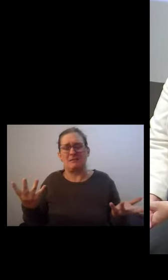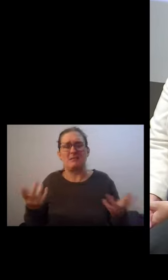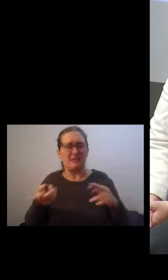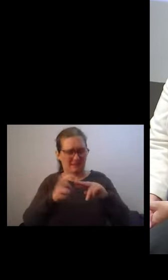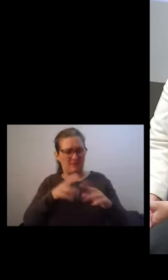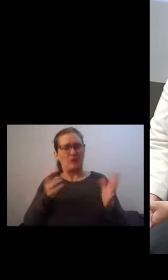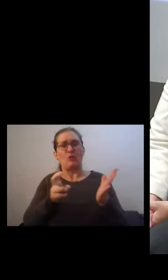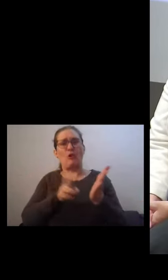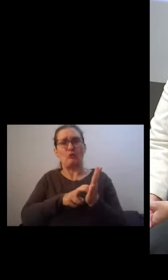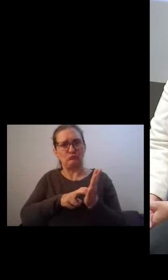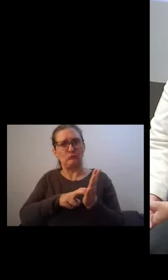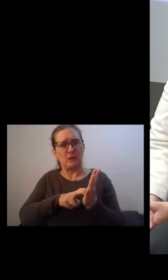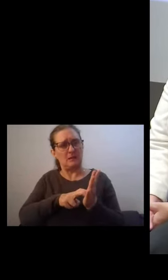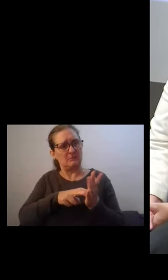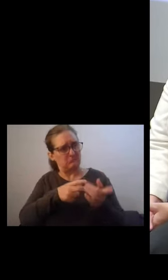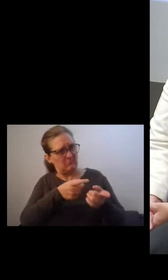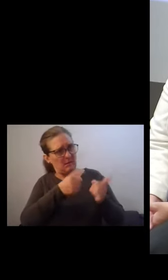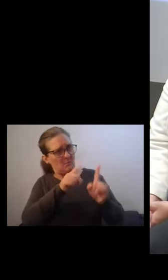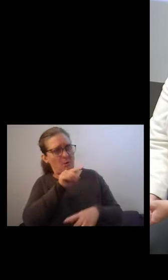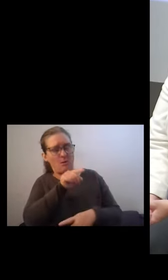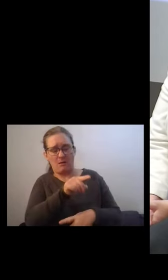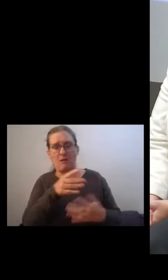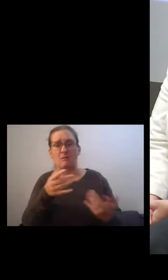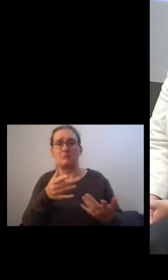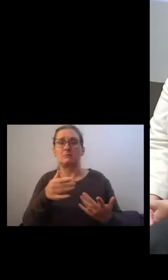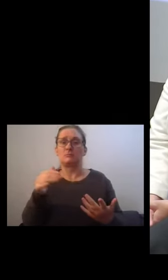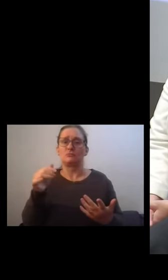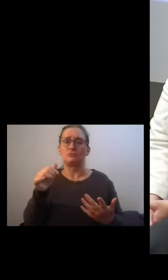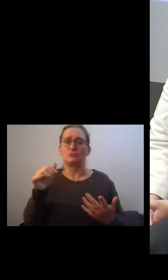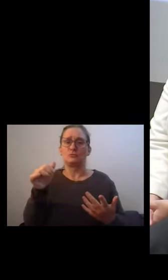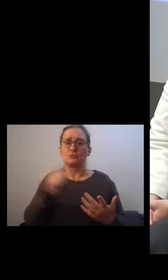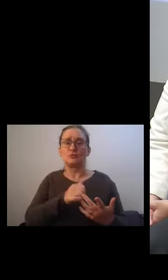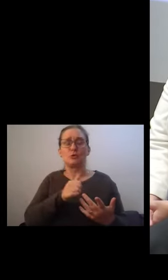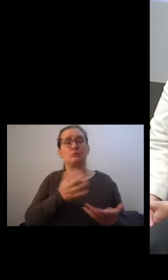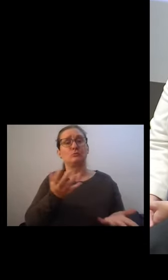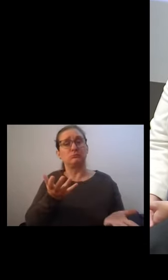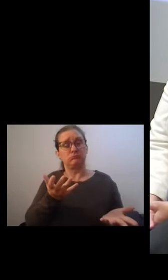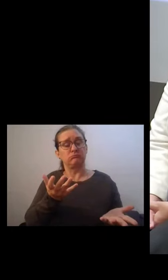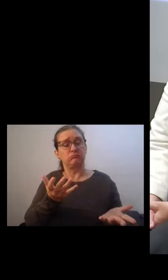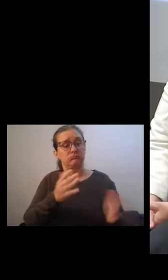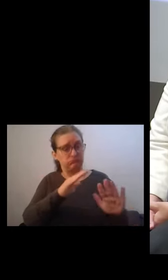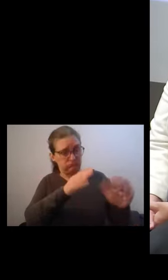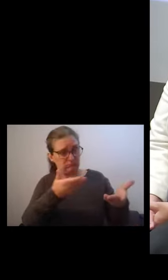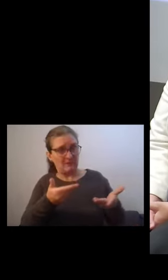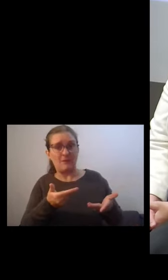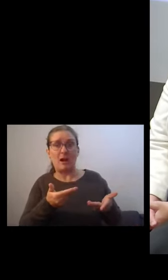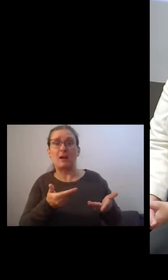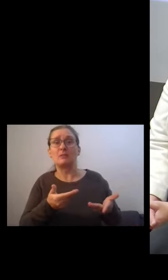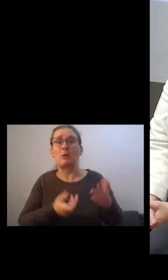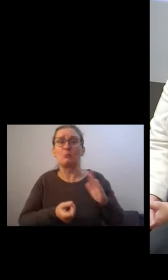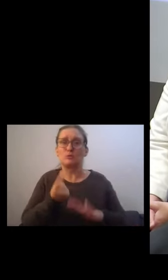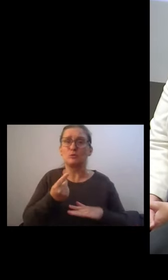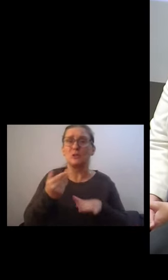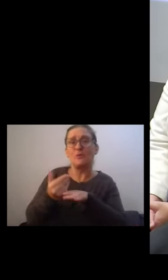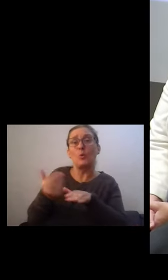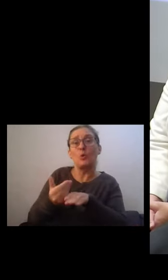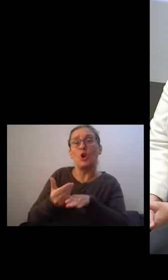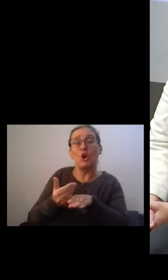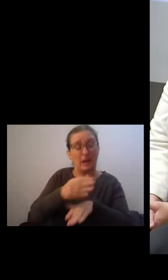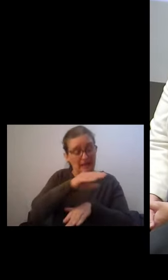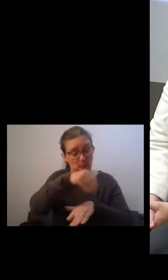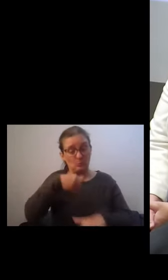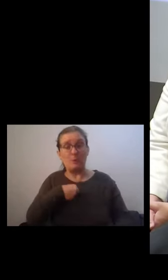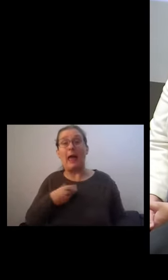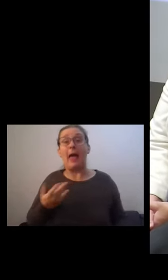then your employer does owe you an obligation to provide you with work and to pay you for that work. And